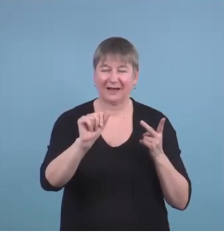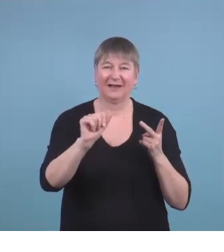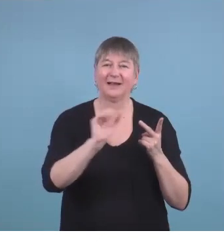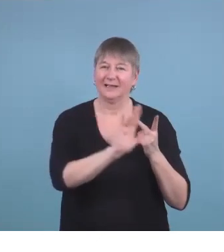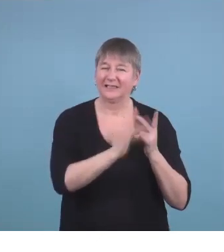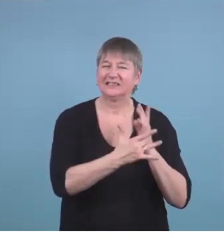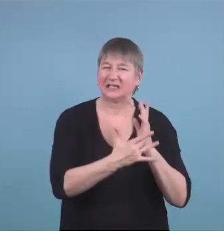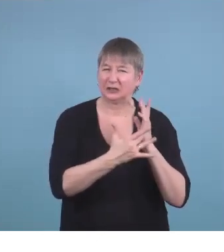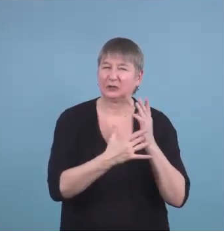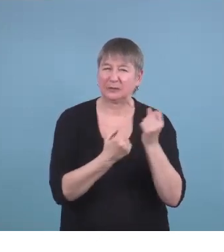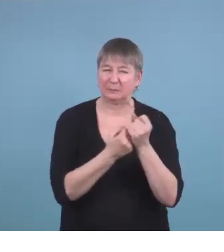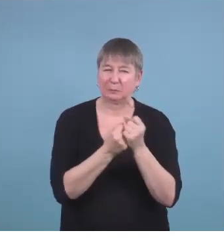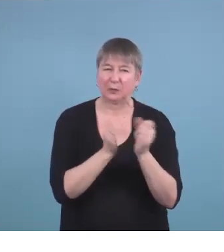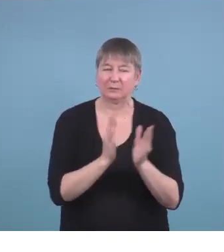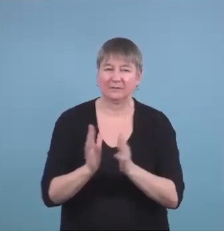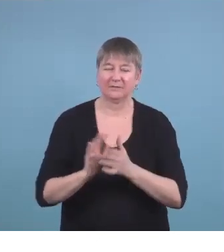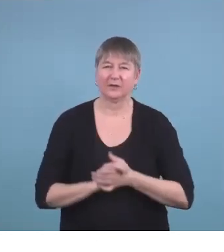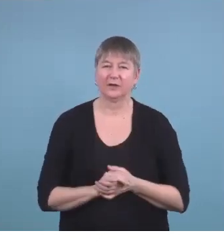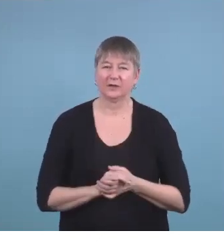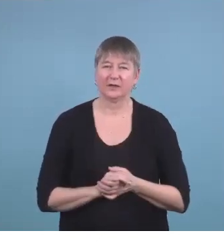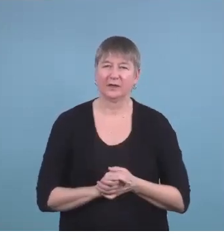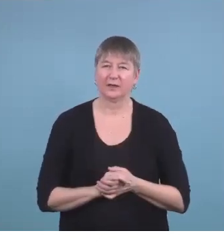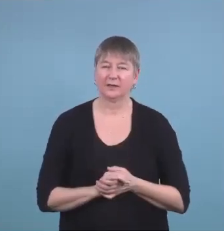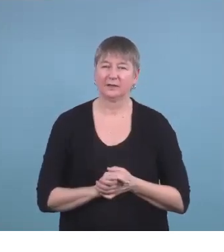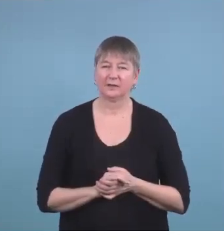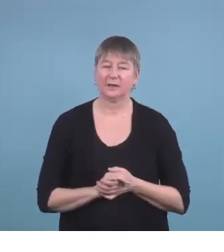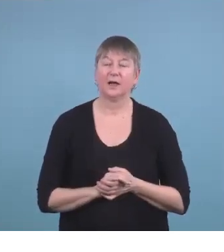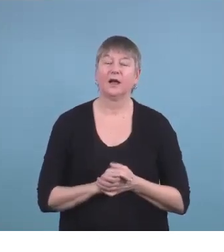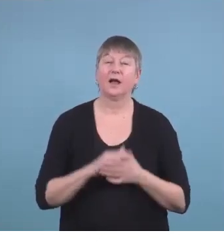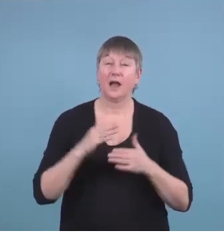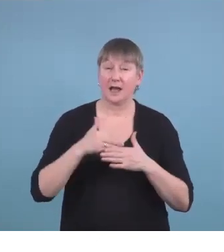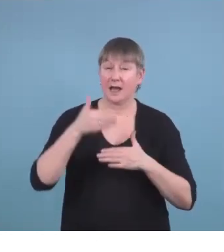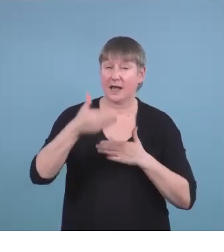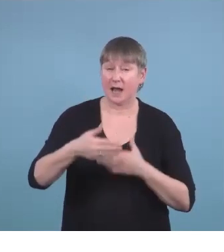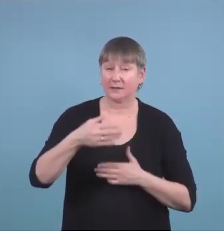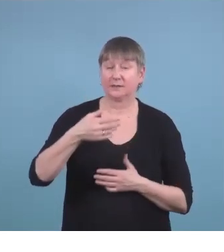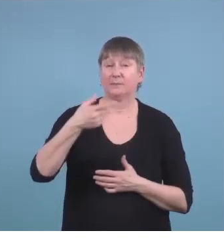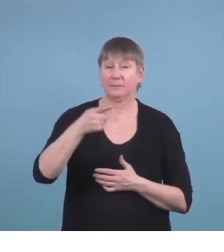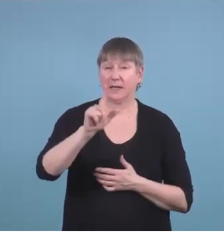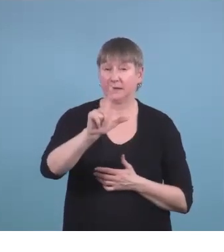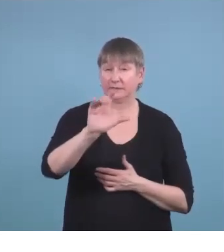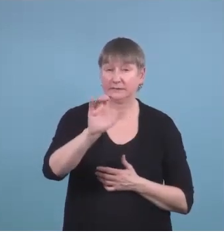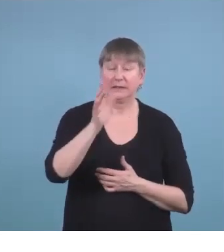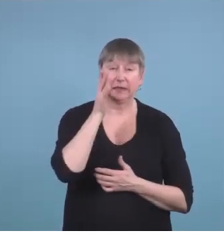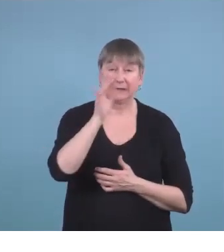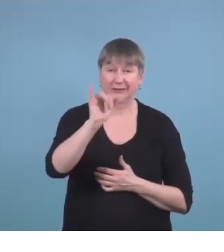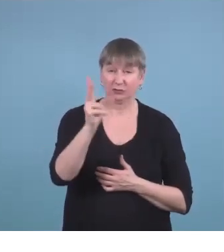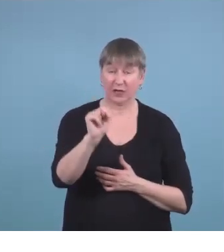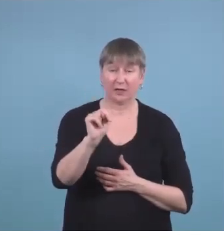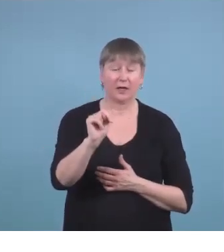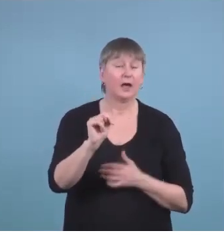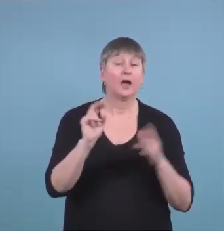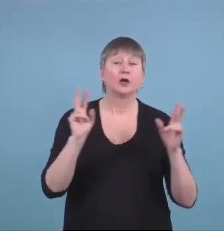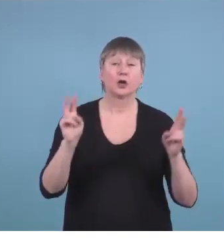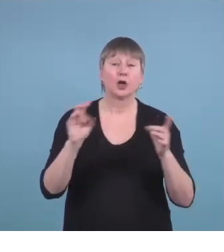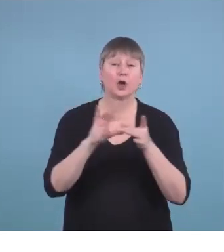all the technical support. We have our next PLC is in January and it will be